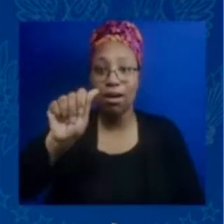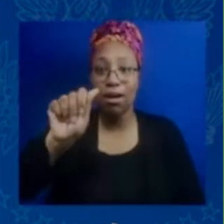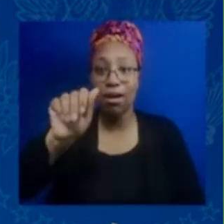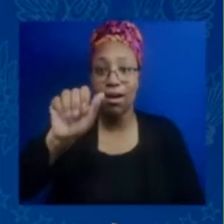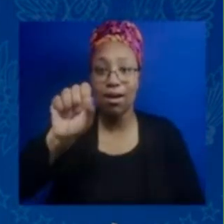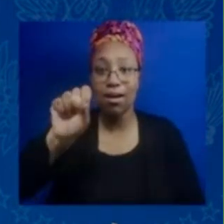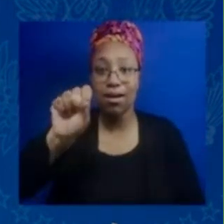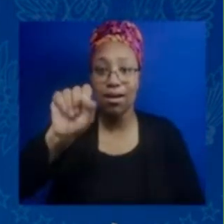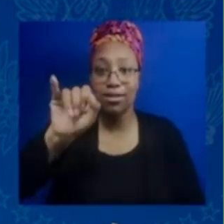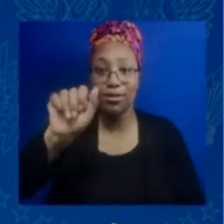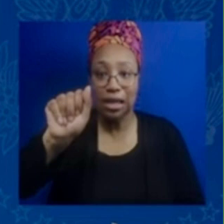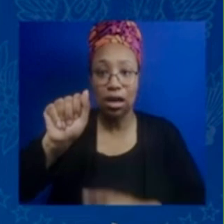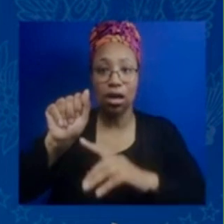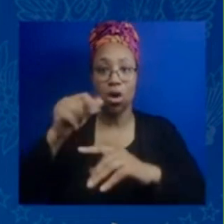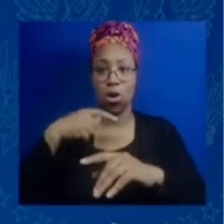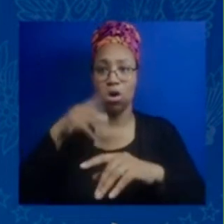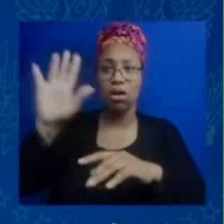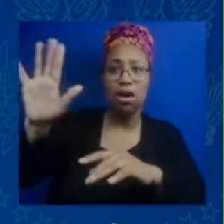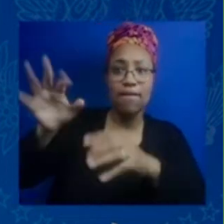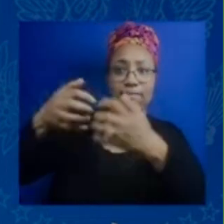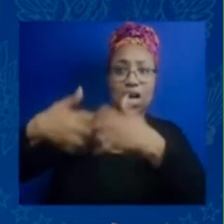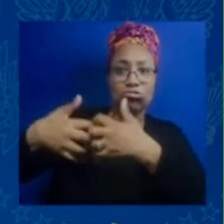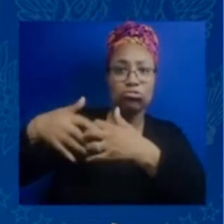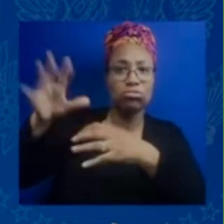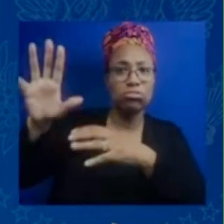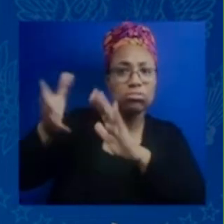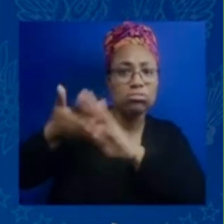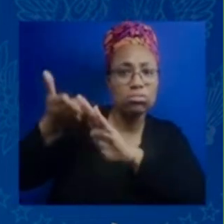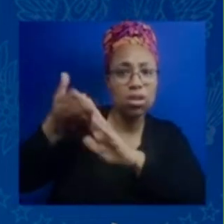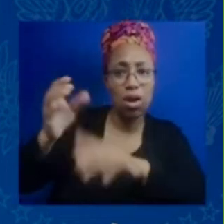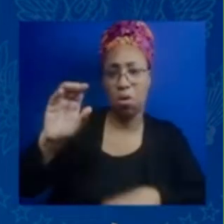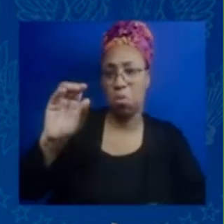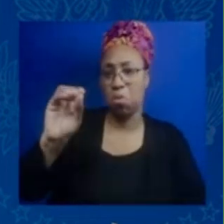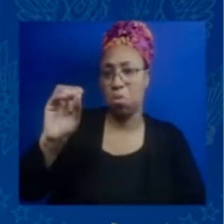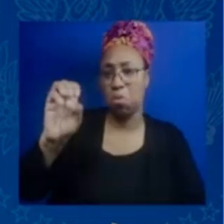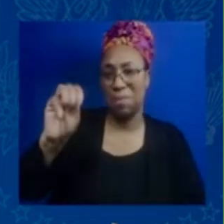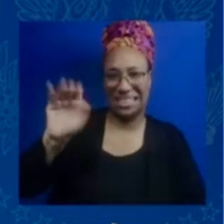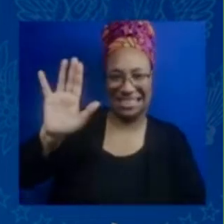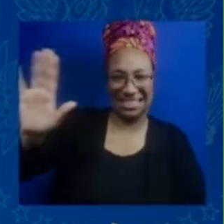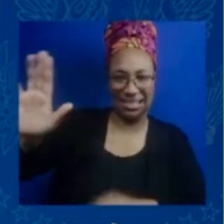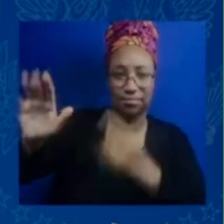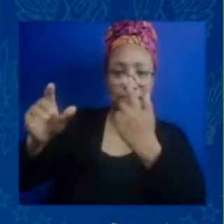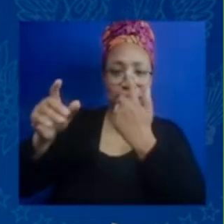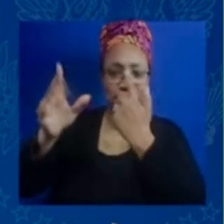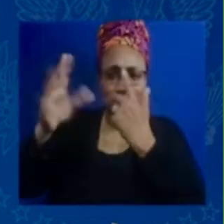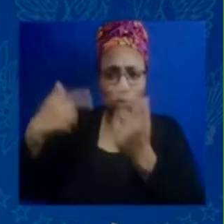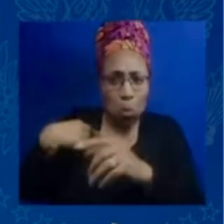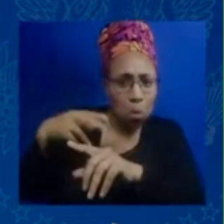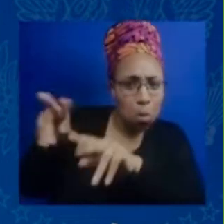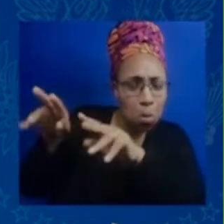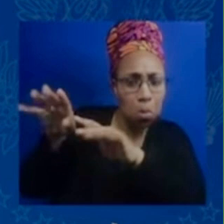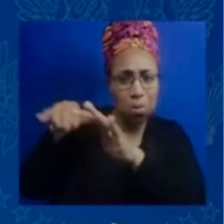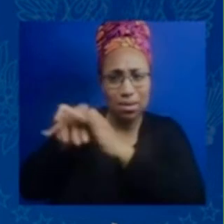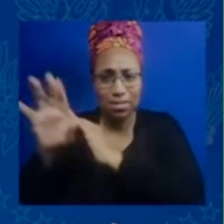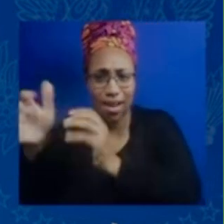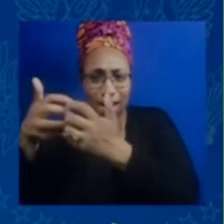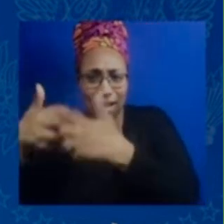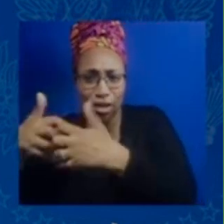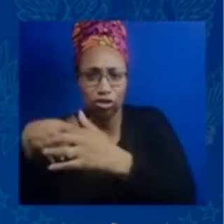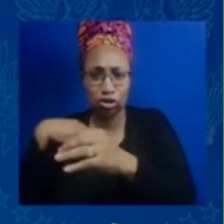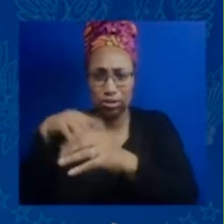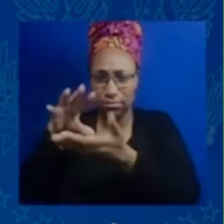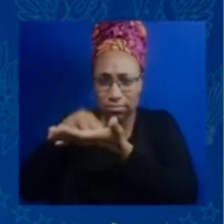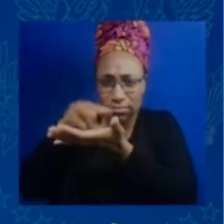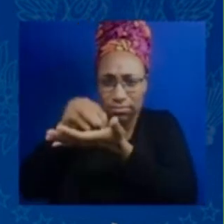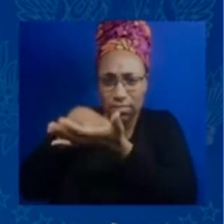evolution and matriculation into knowing that I could do it knowing that I had the power within to be able to